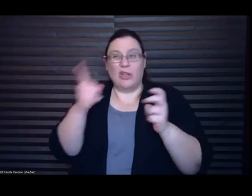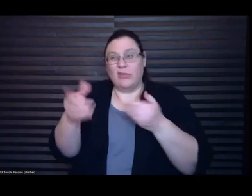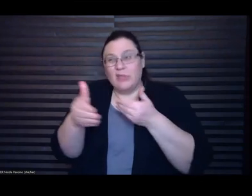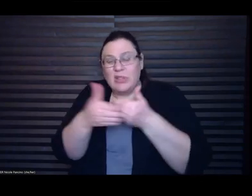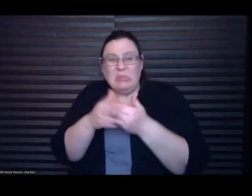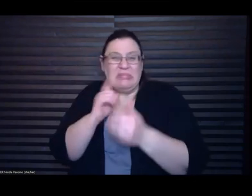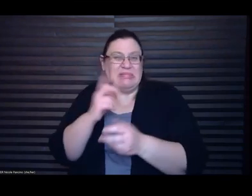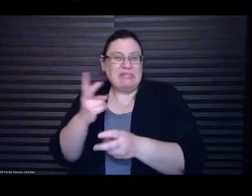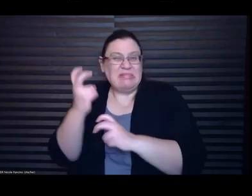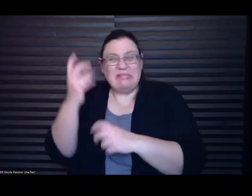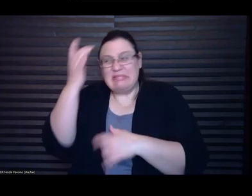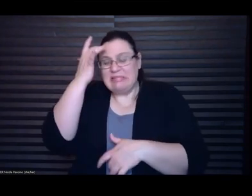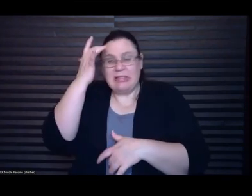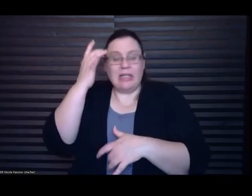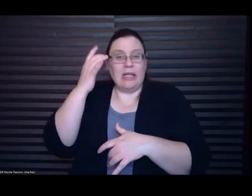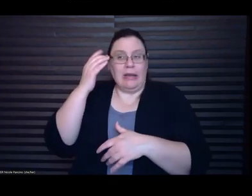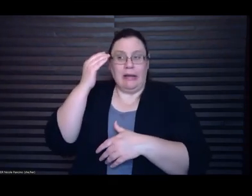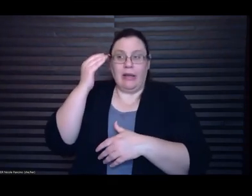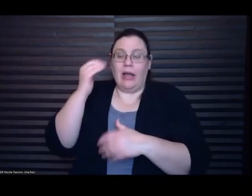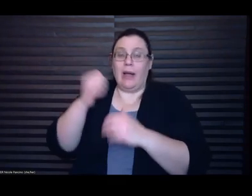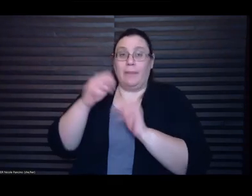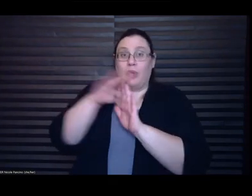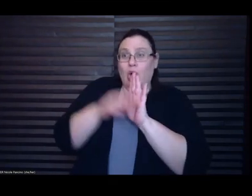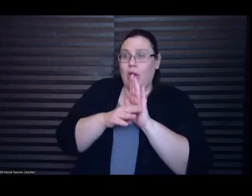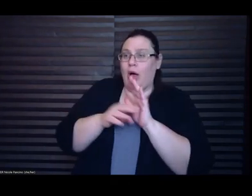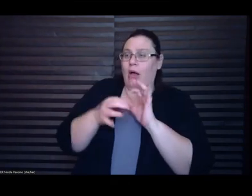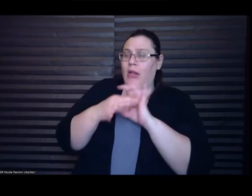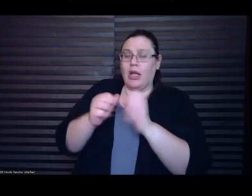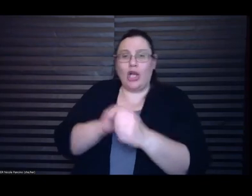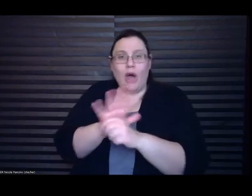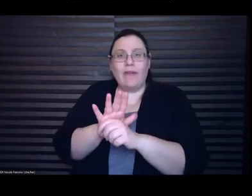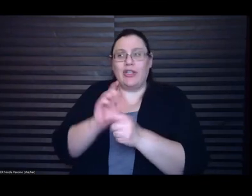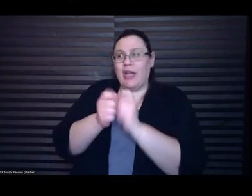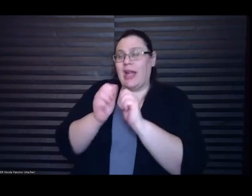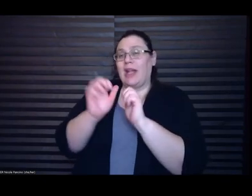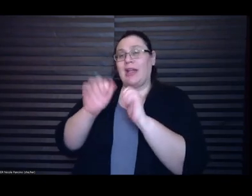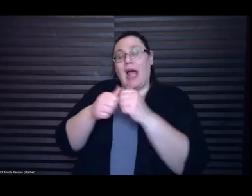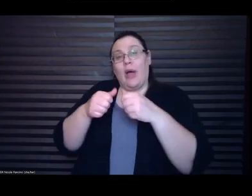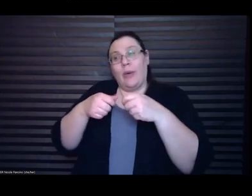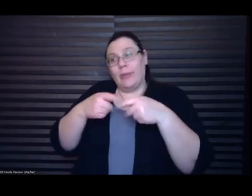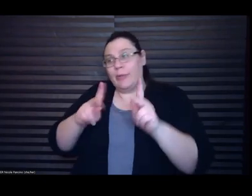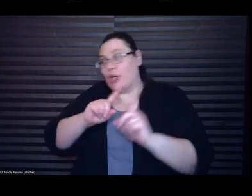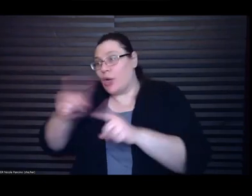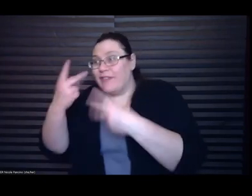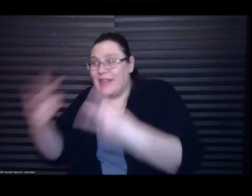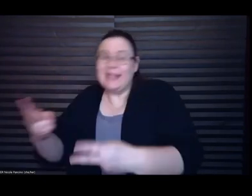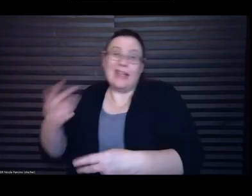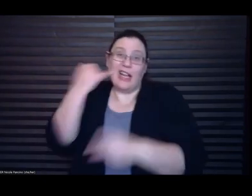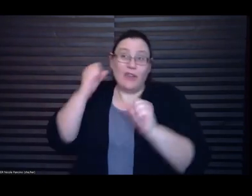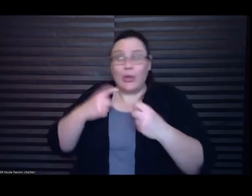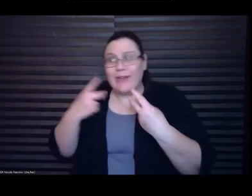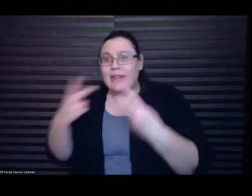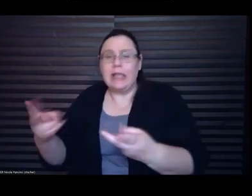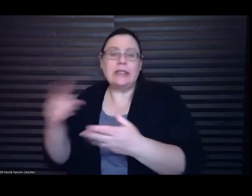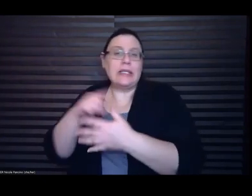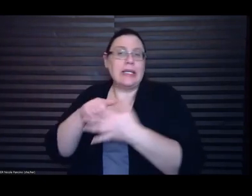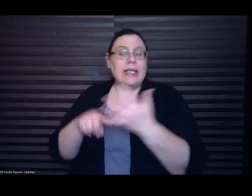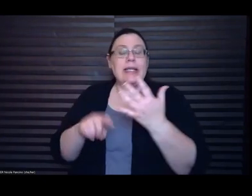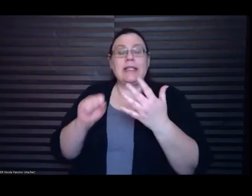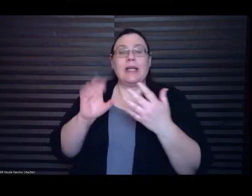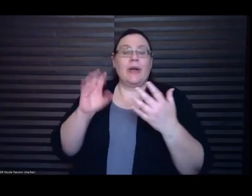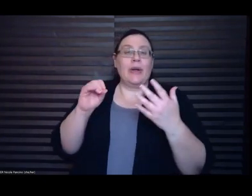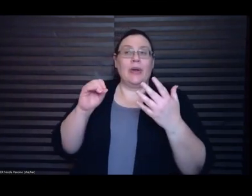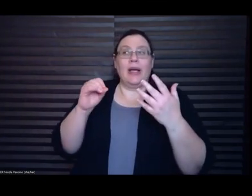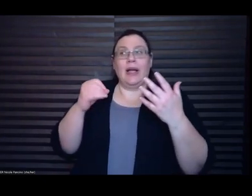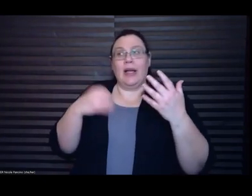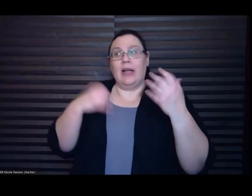when you could see them and so I had a lot of um a lot of that happening in the background as as